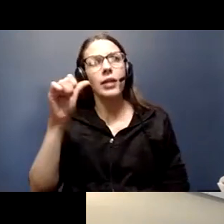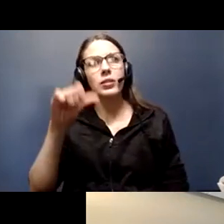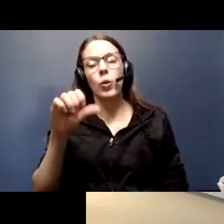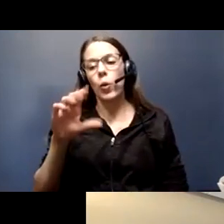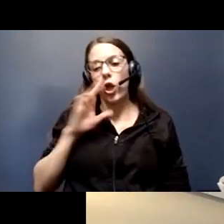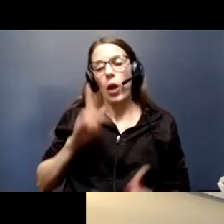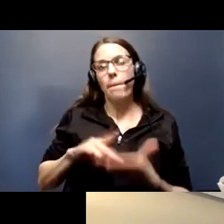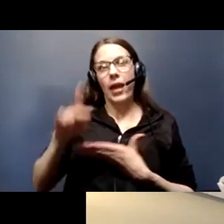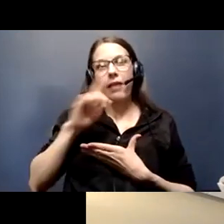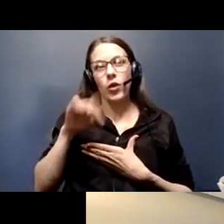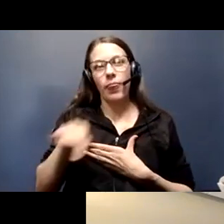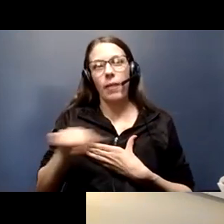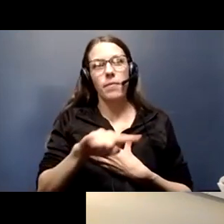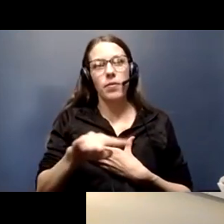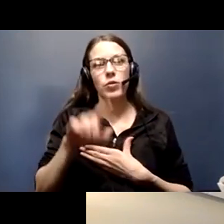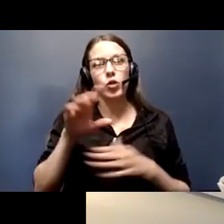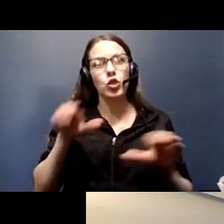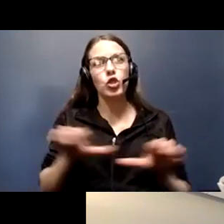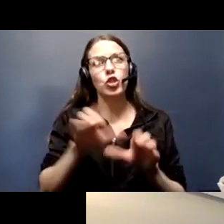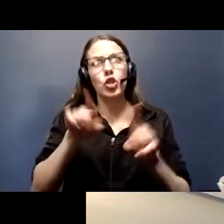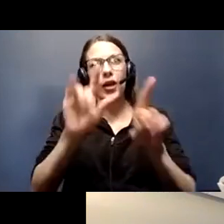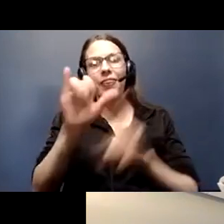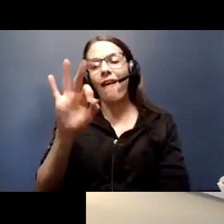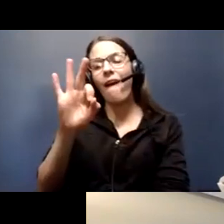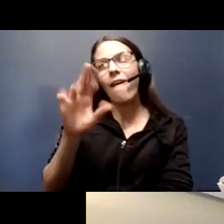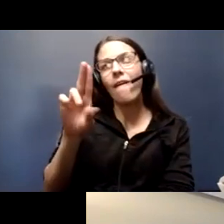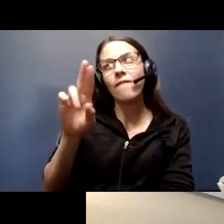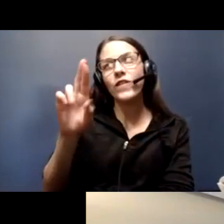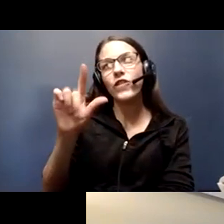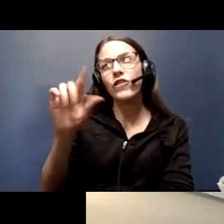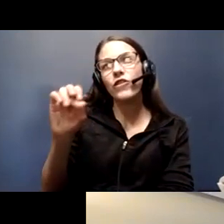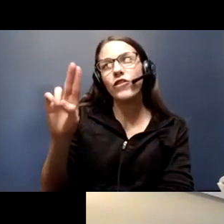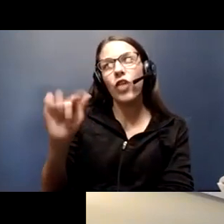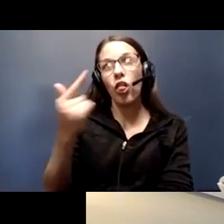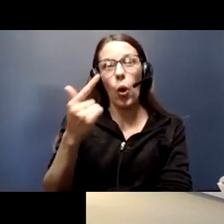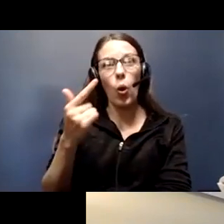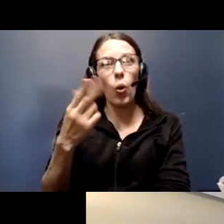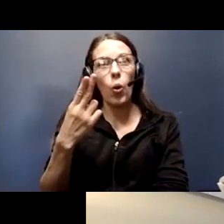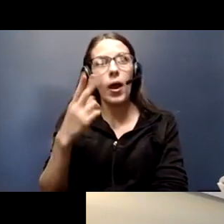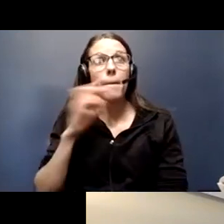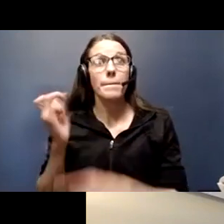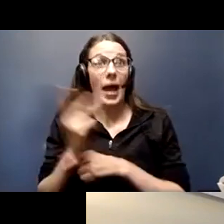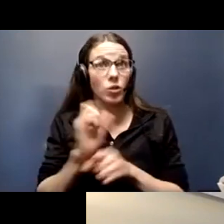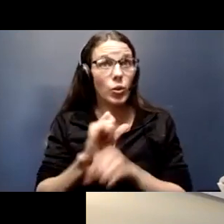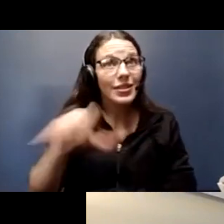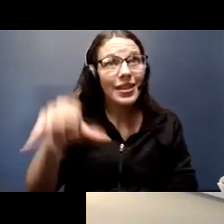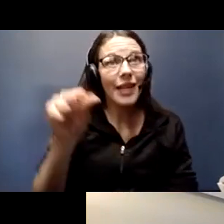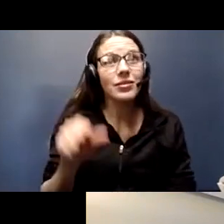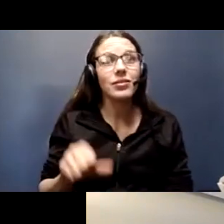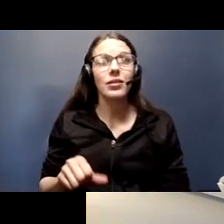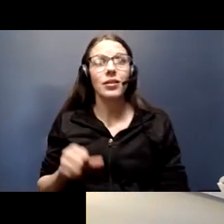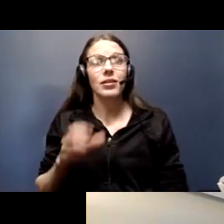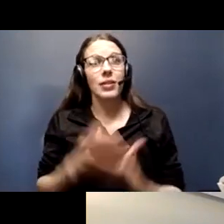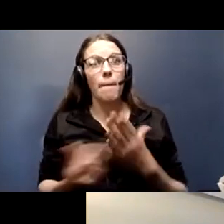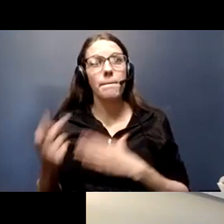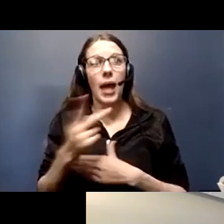associated there with during the furlough. Have any been able to return to work? Yes. Matter of fact, we've had some return